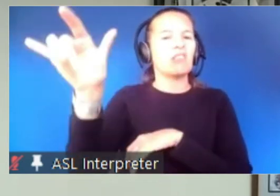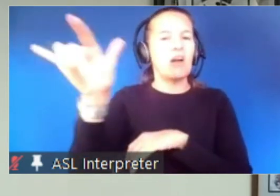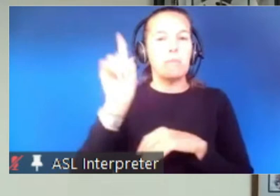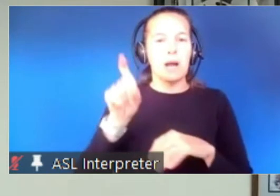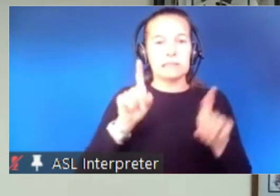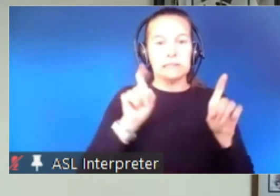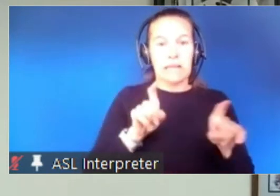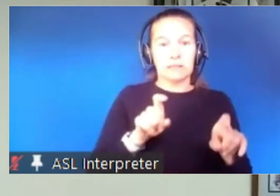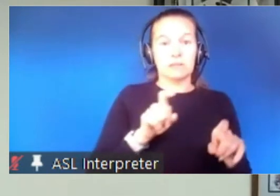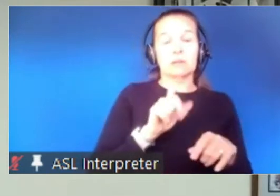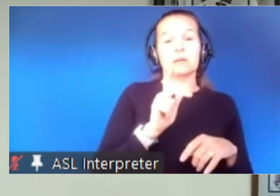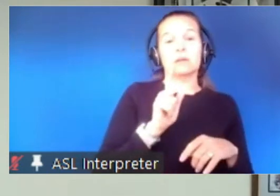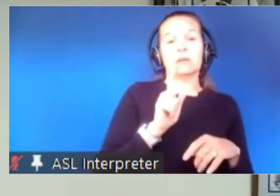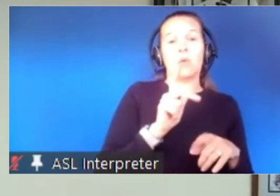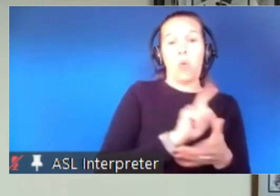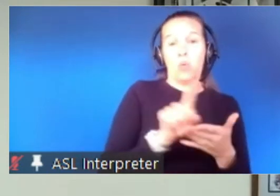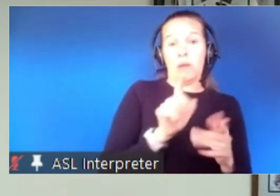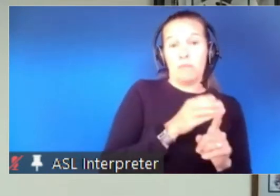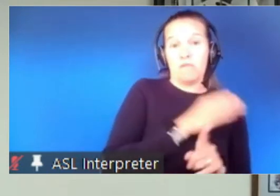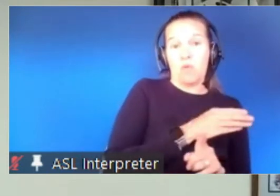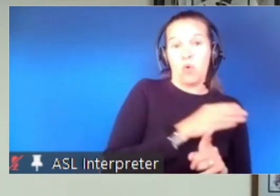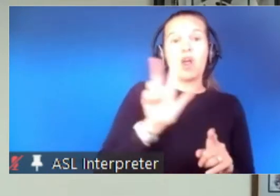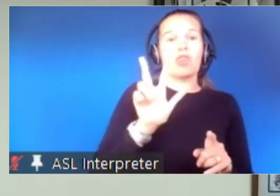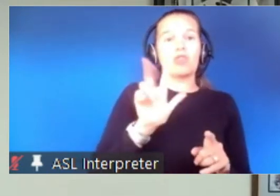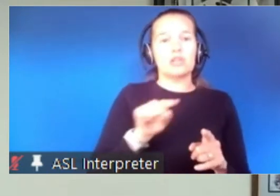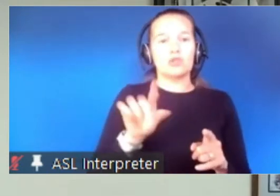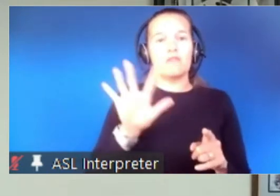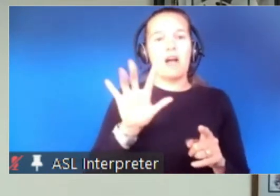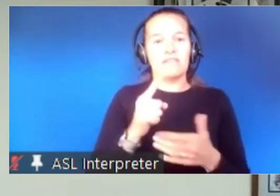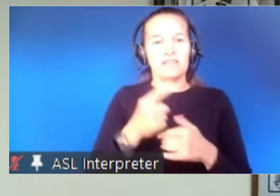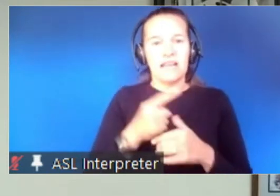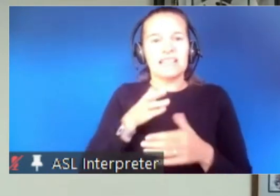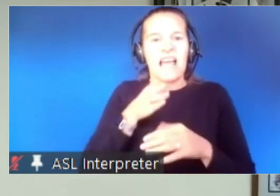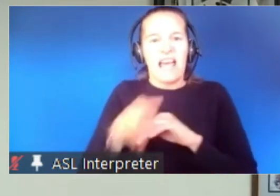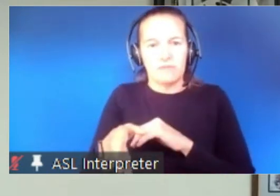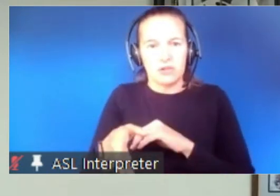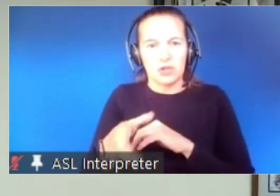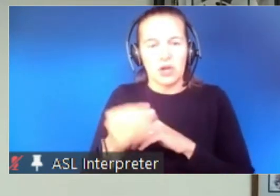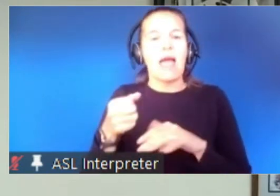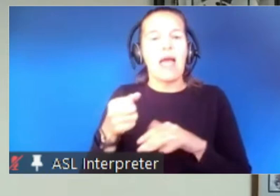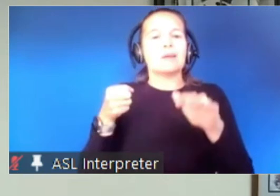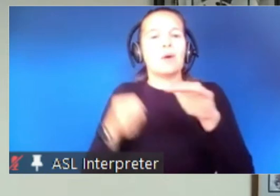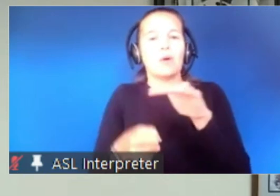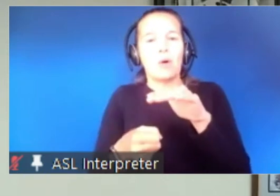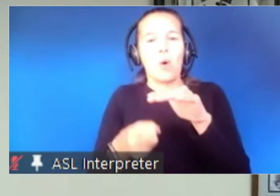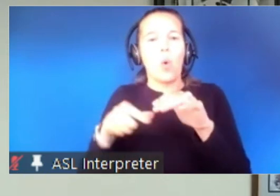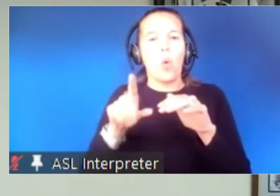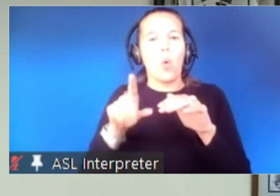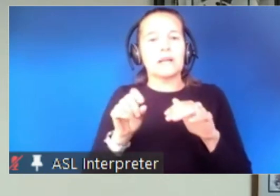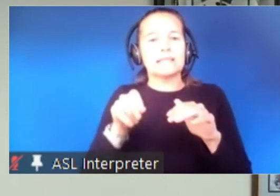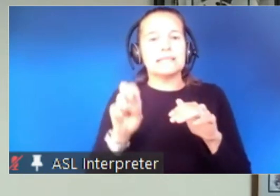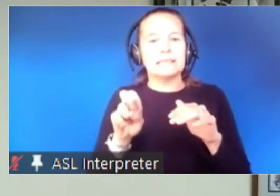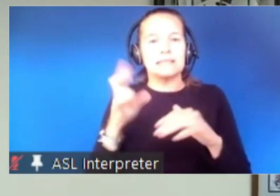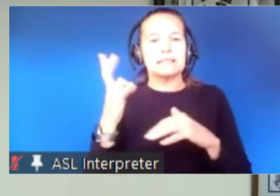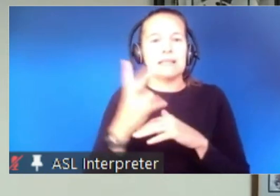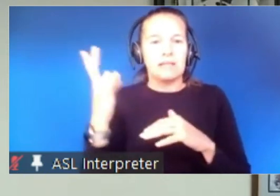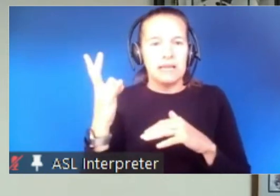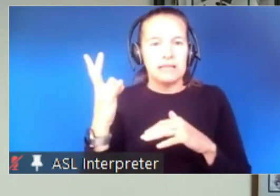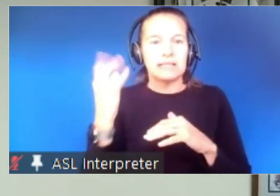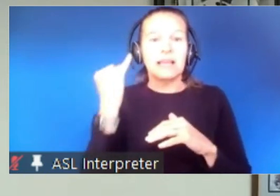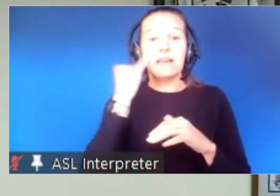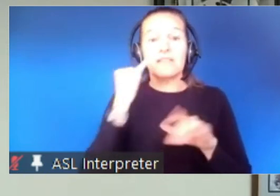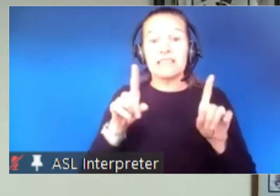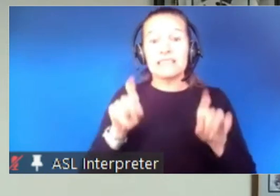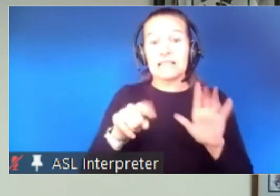days after we return and quarantine for seven days if the test is negative or 10